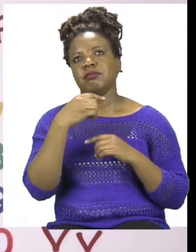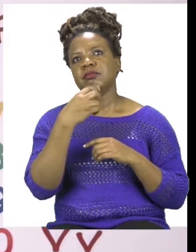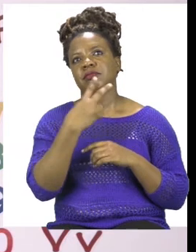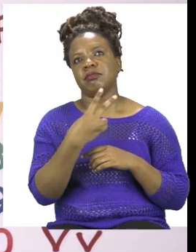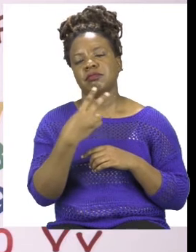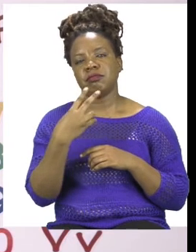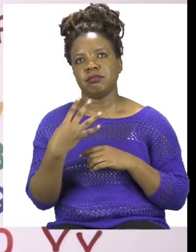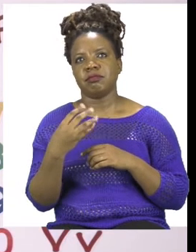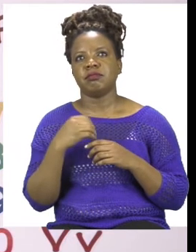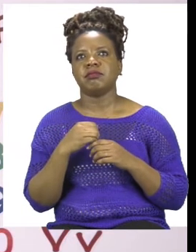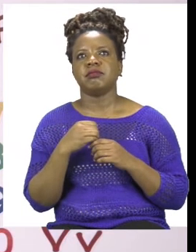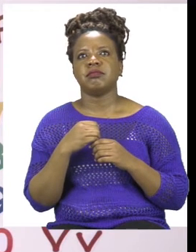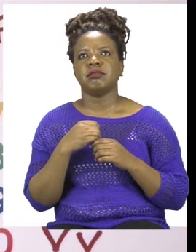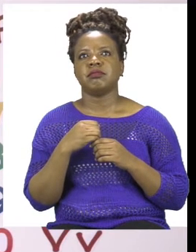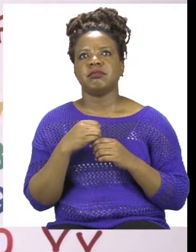24.